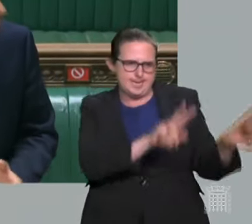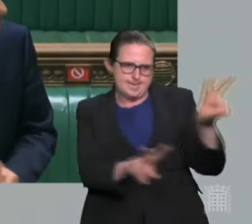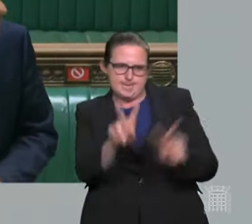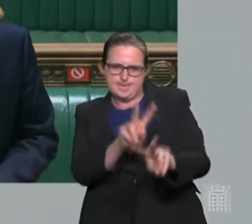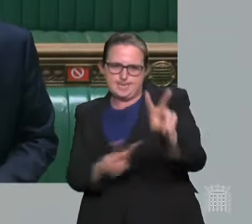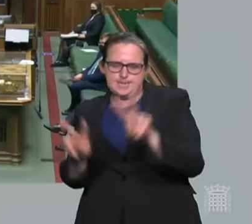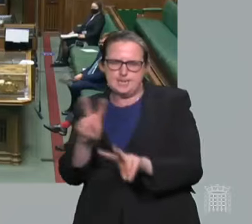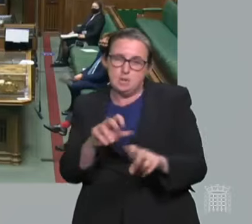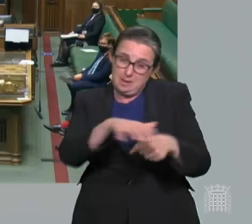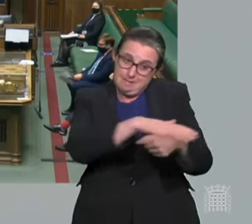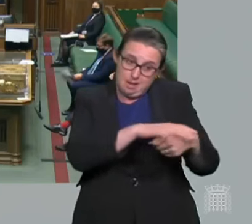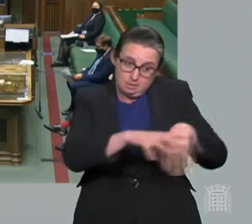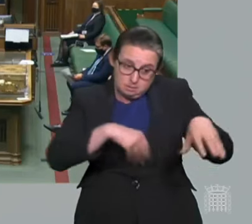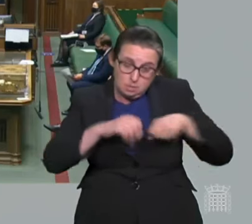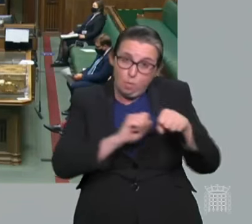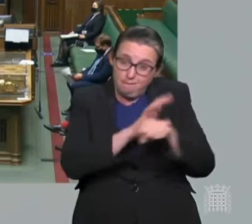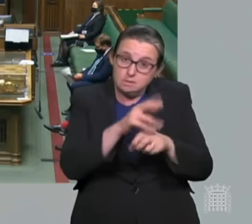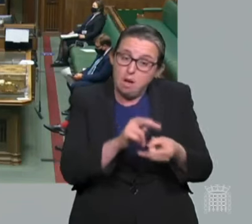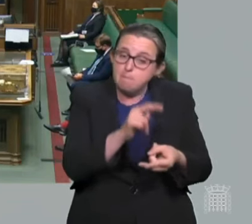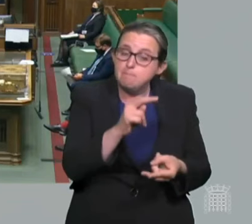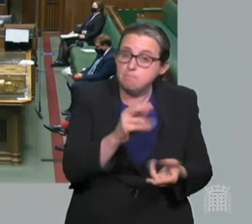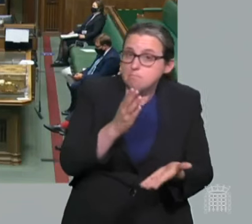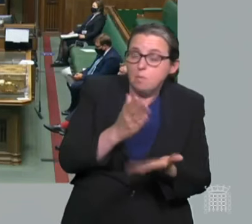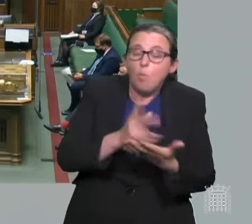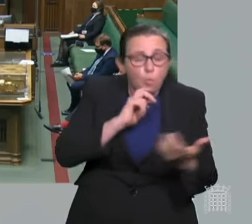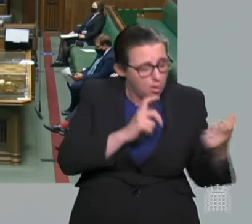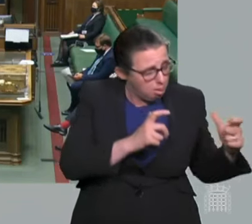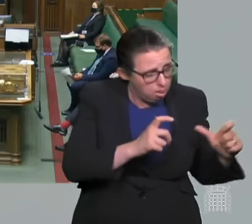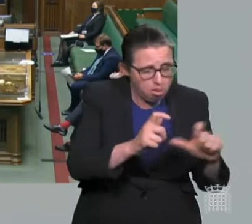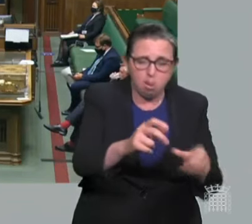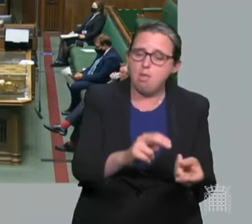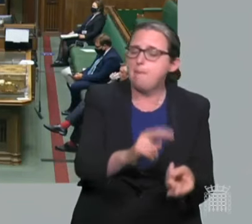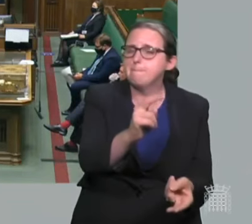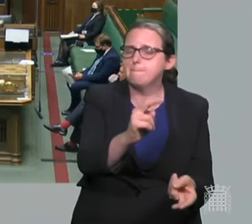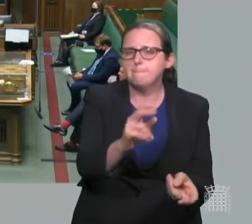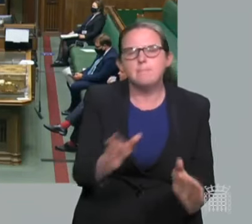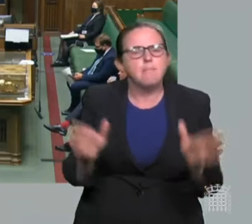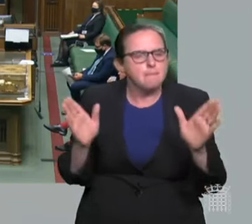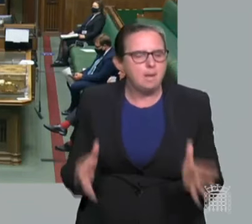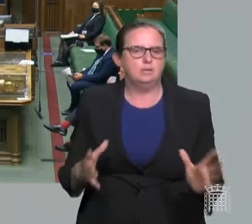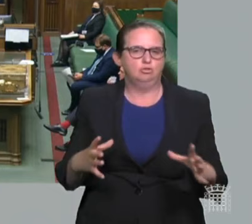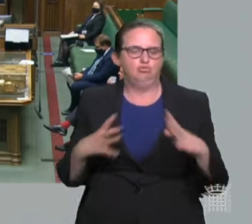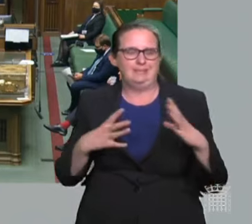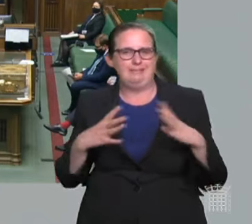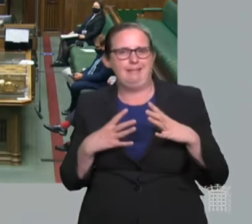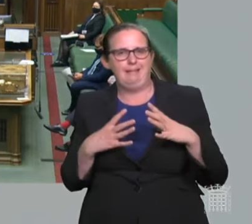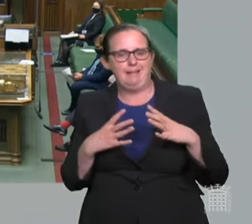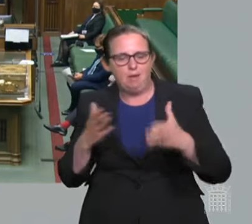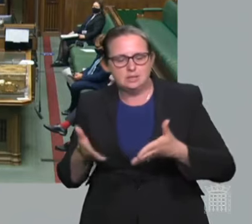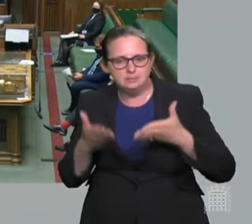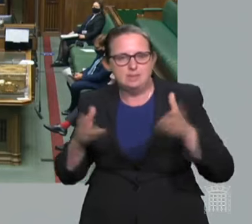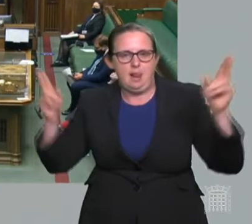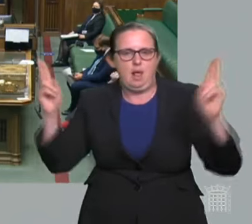high. And as I've said, they will go higher and they will go significantly higher. And we need to be ready for that. But what is